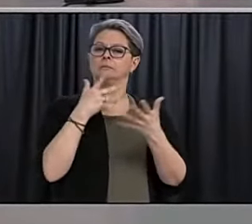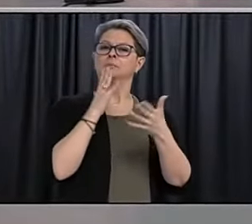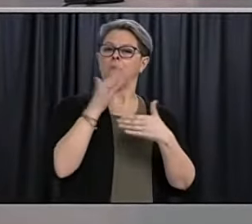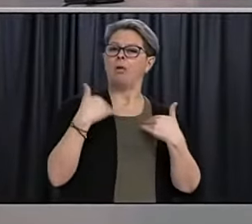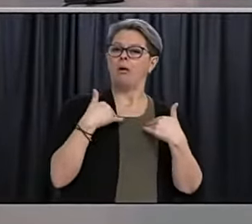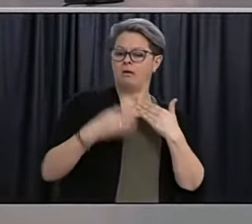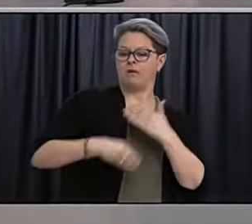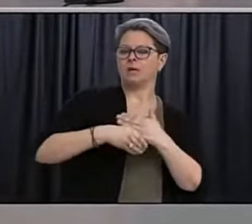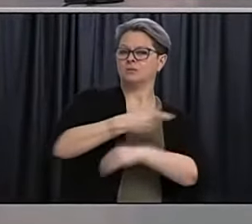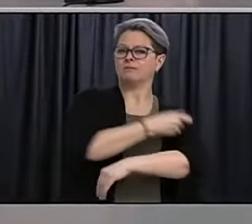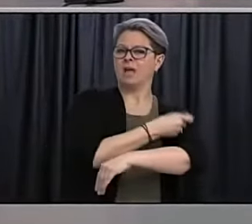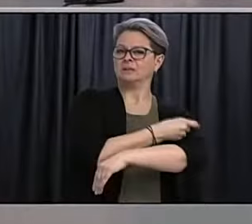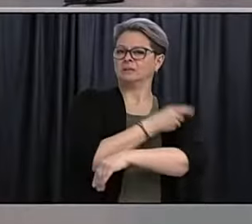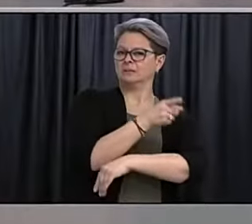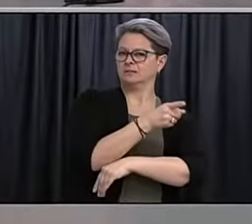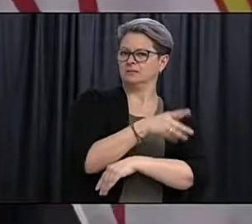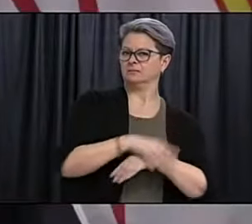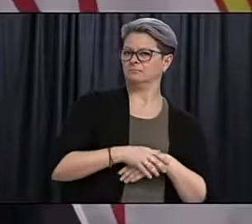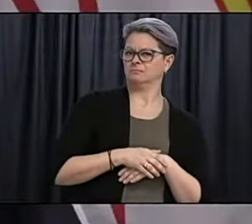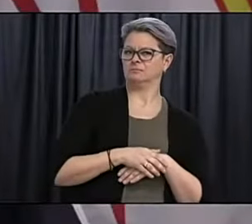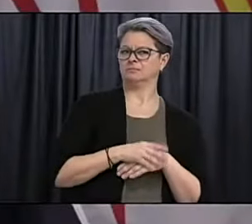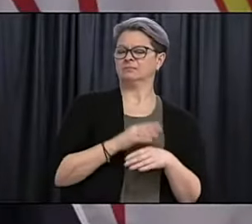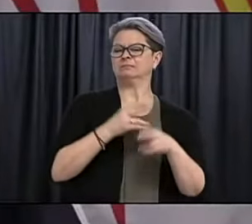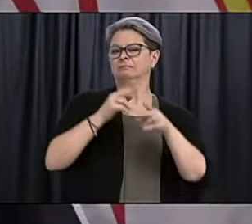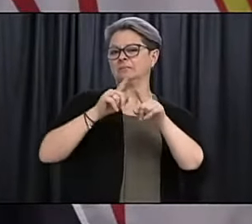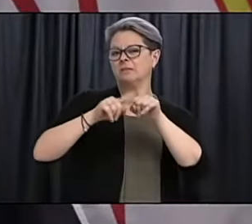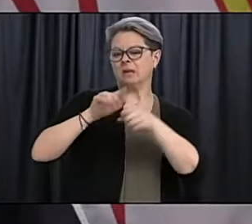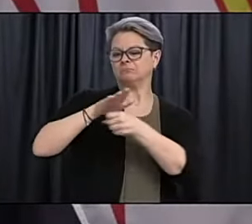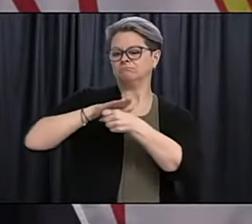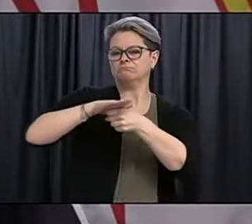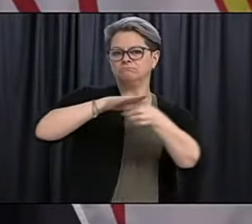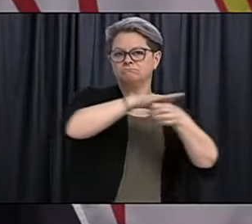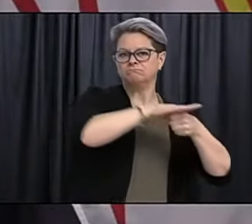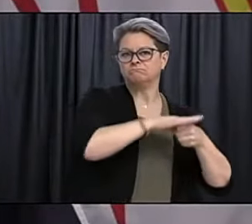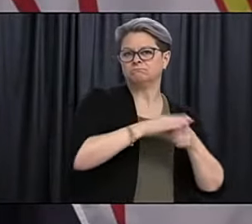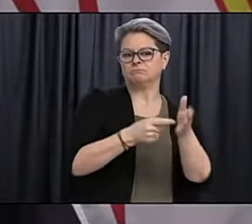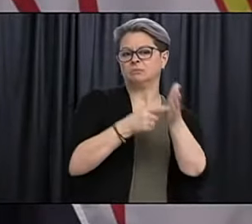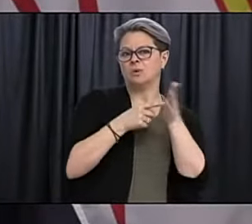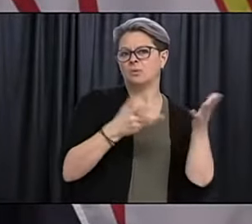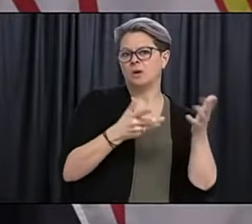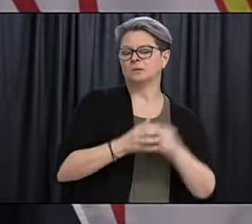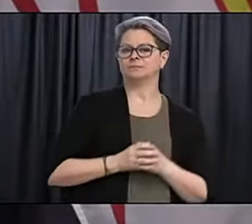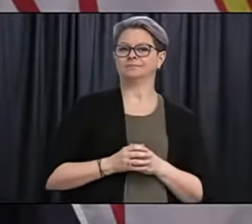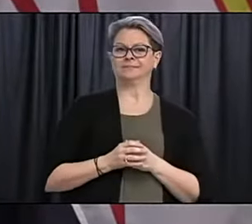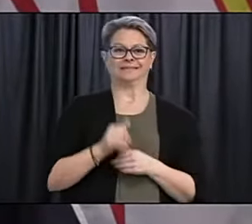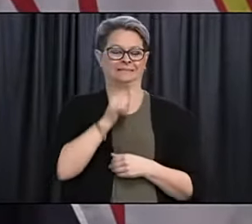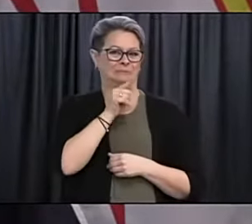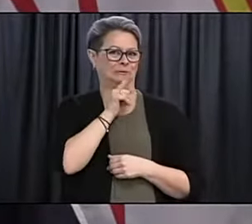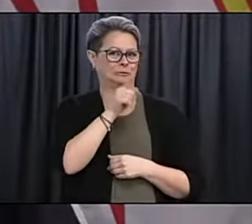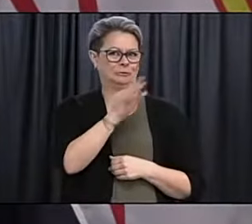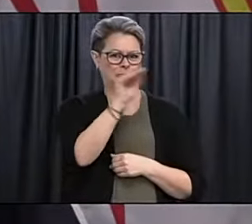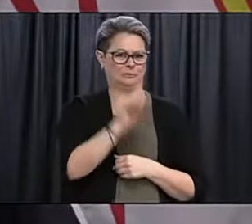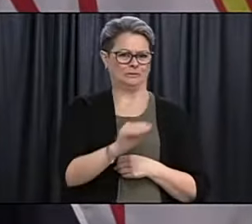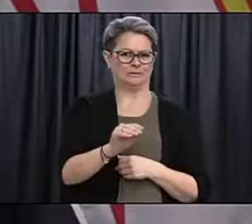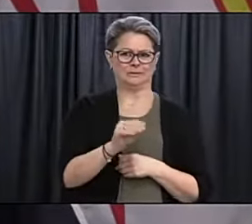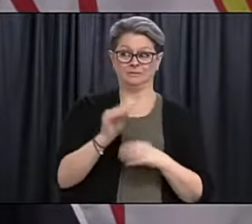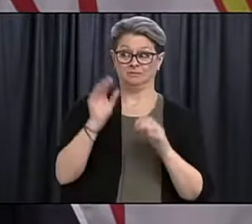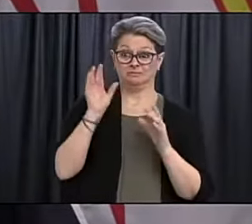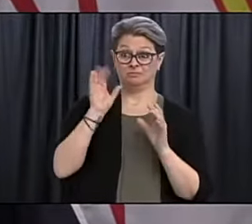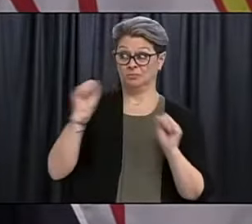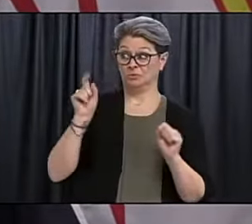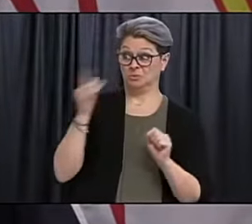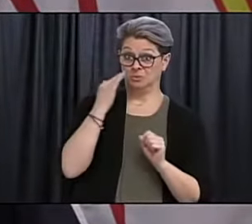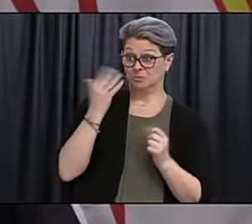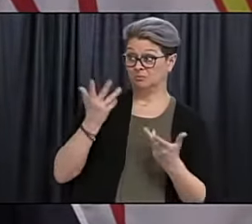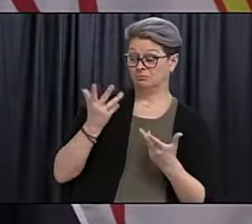capita formula. per capita formula, so it'll mean, I don't even know what the percentage is right now. Premier, I don't know if you know